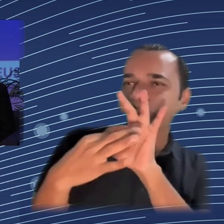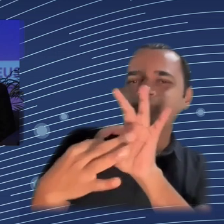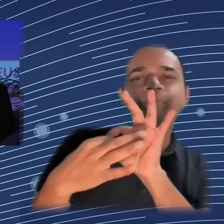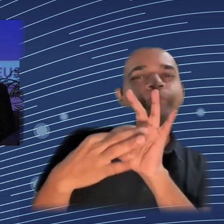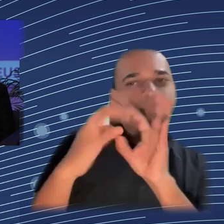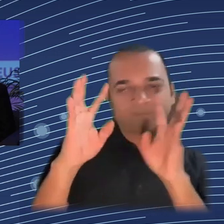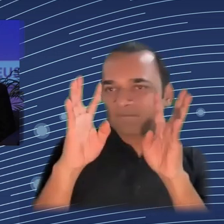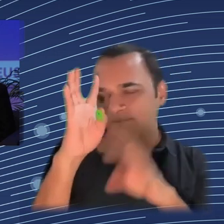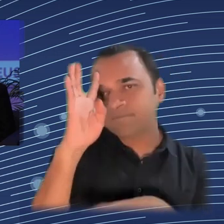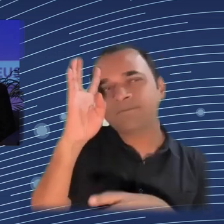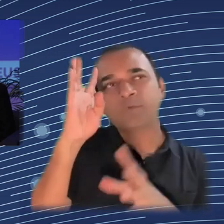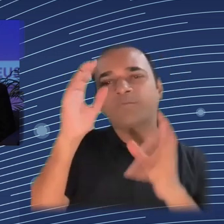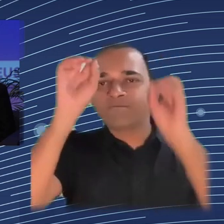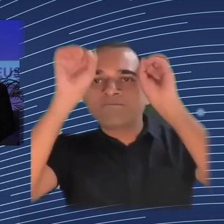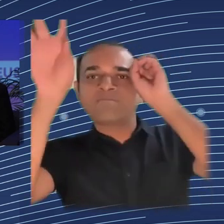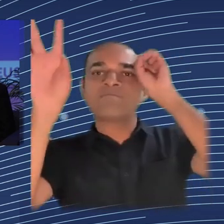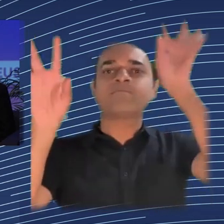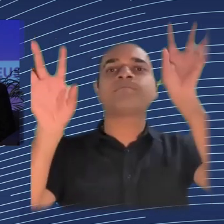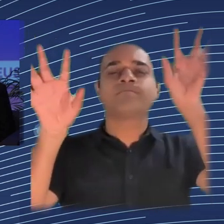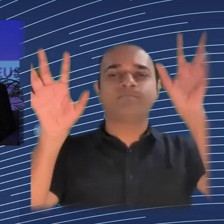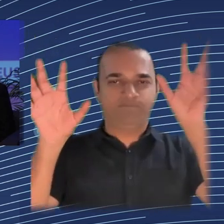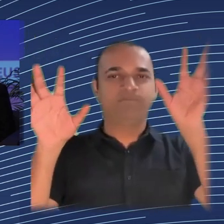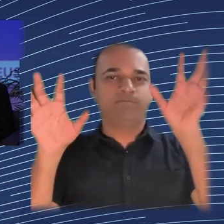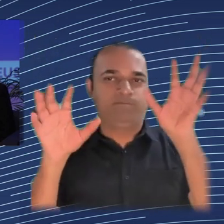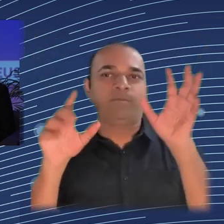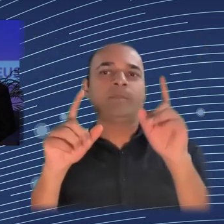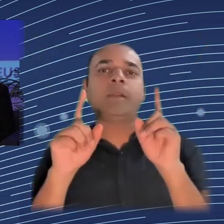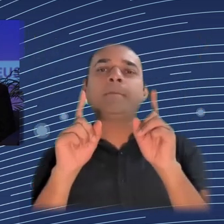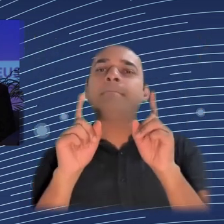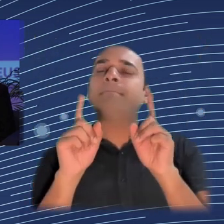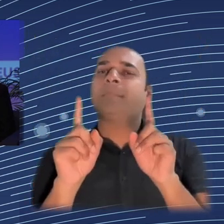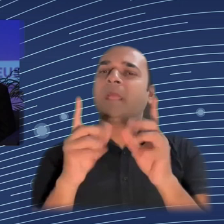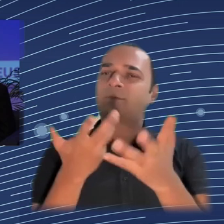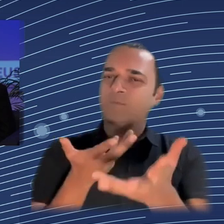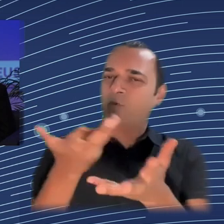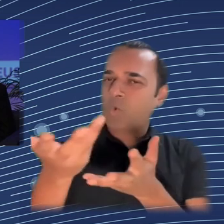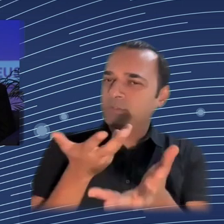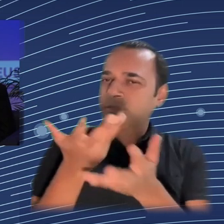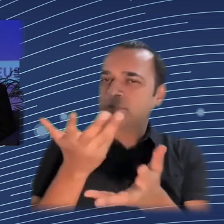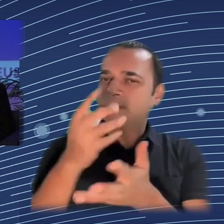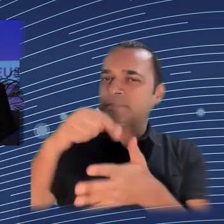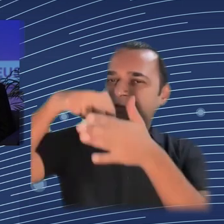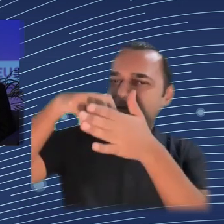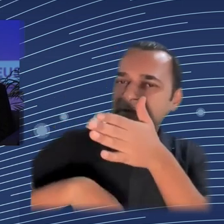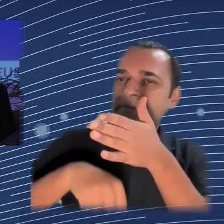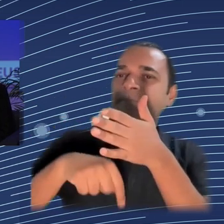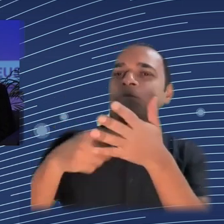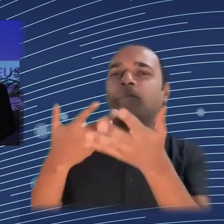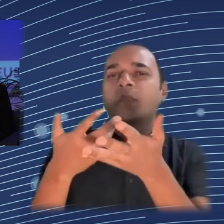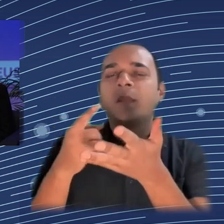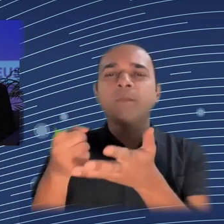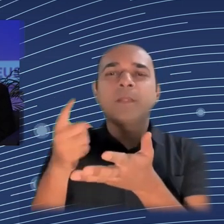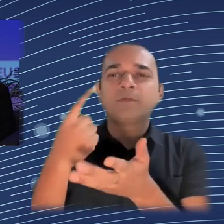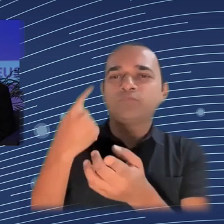is to change the tools that we use for participation, helping us and the public in